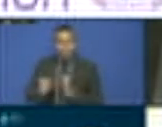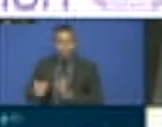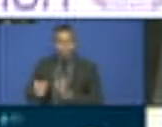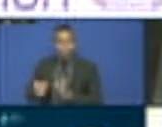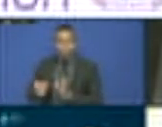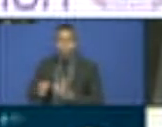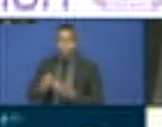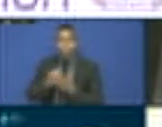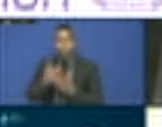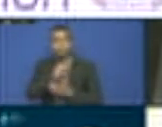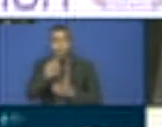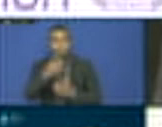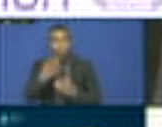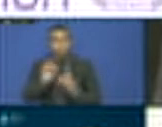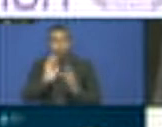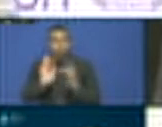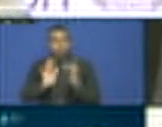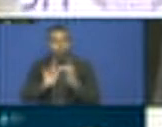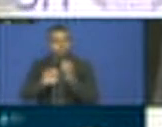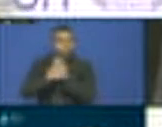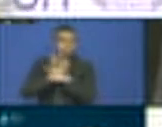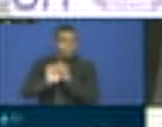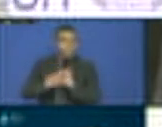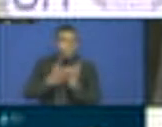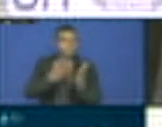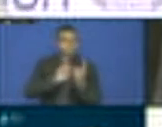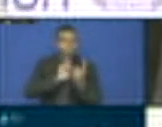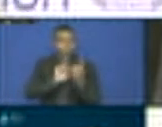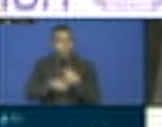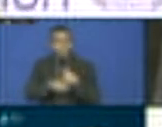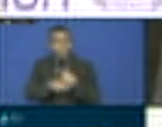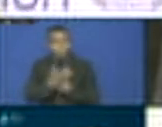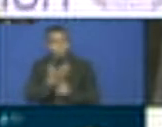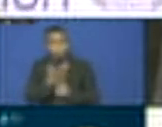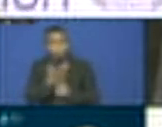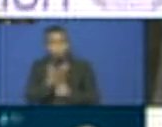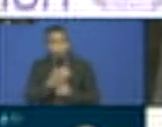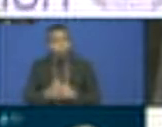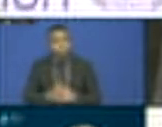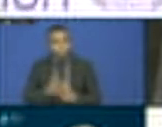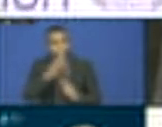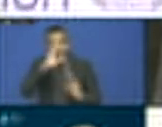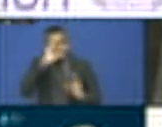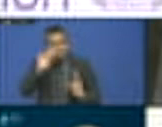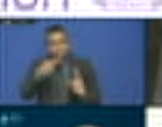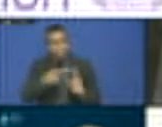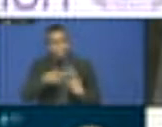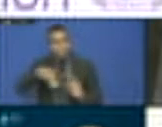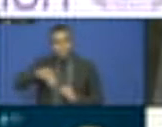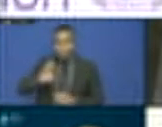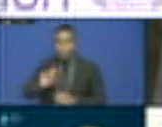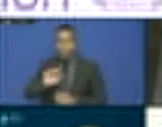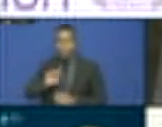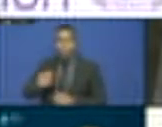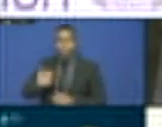could you respond to some of the questions and comments that were raised, including, I think, very pertinent questions raised by